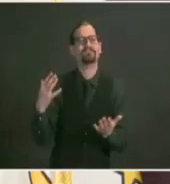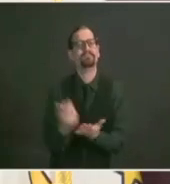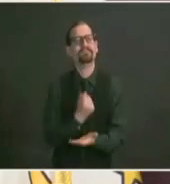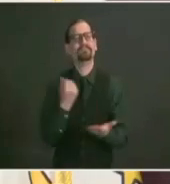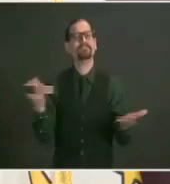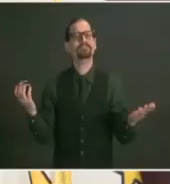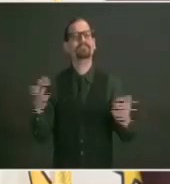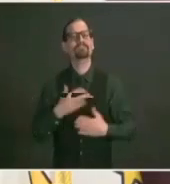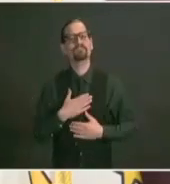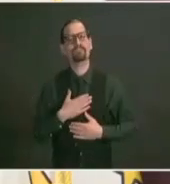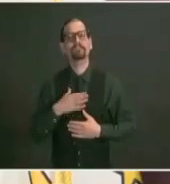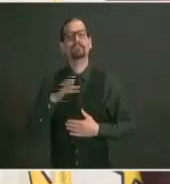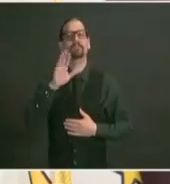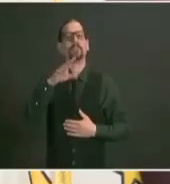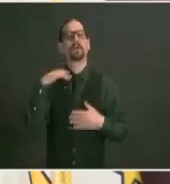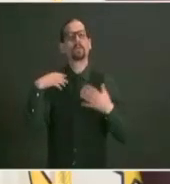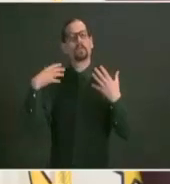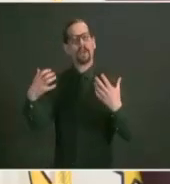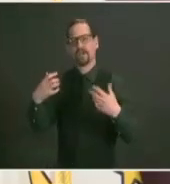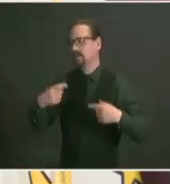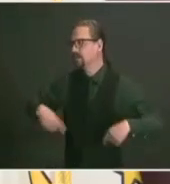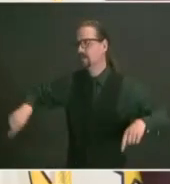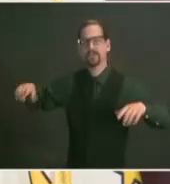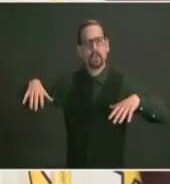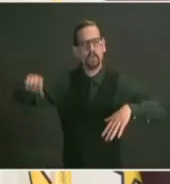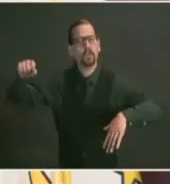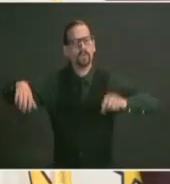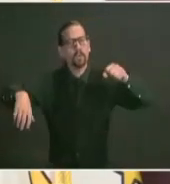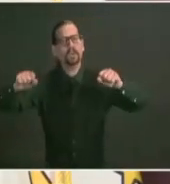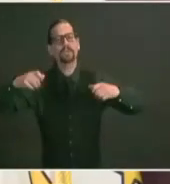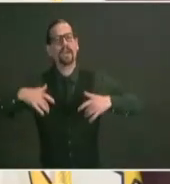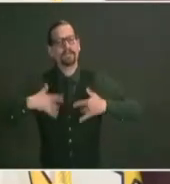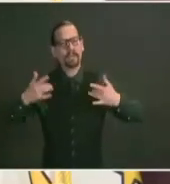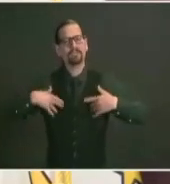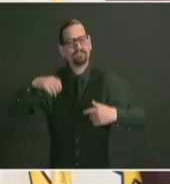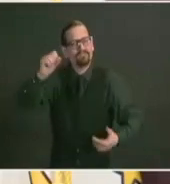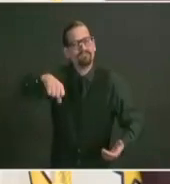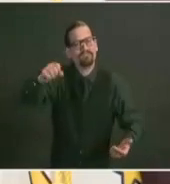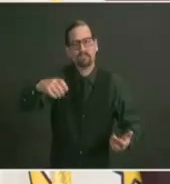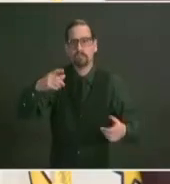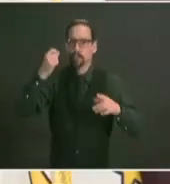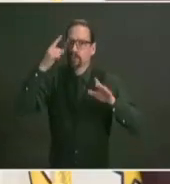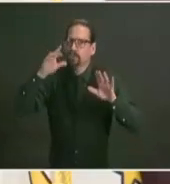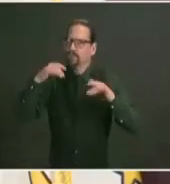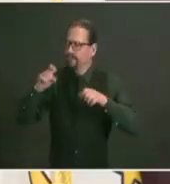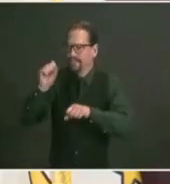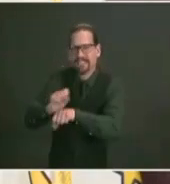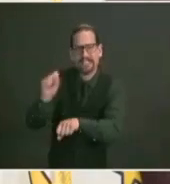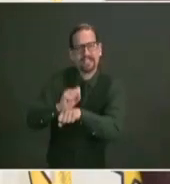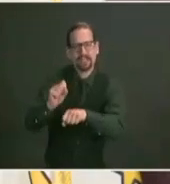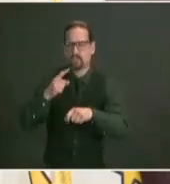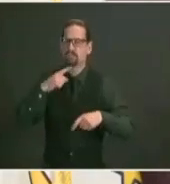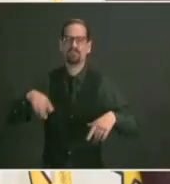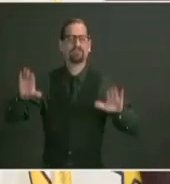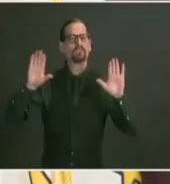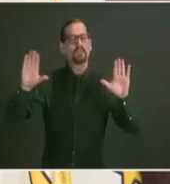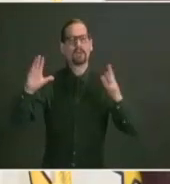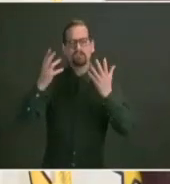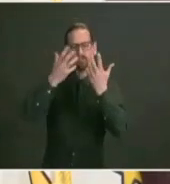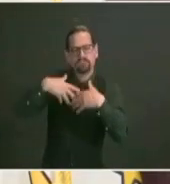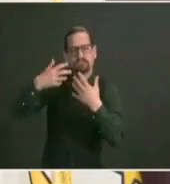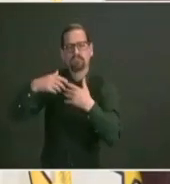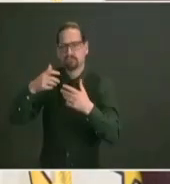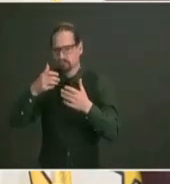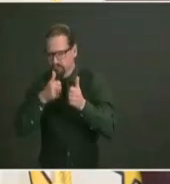position to continue that one believe will work for the state of rhode island and traditions that they that they represent i'll wrap up by um